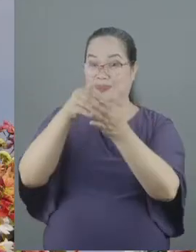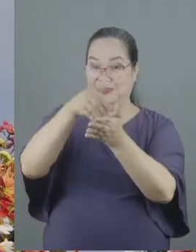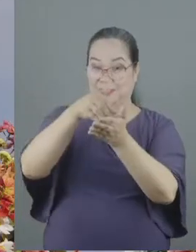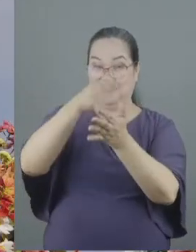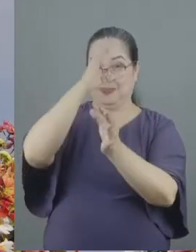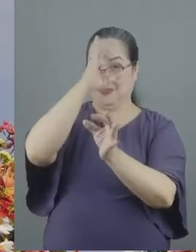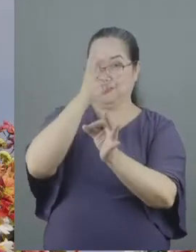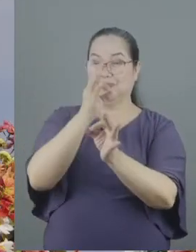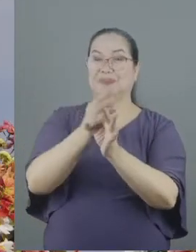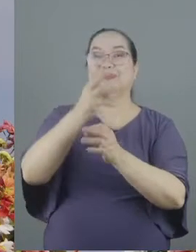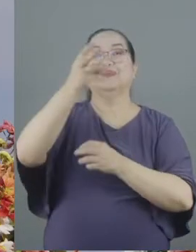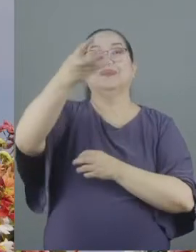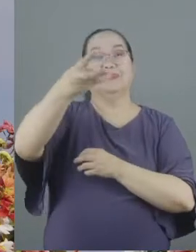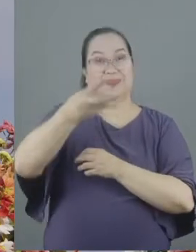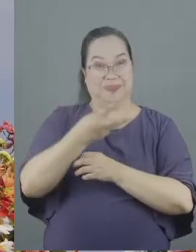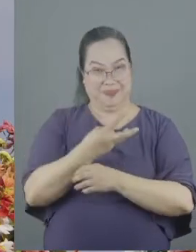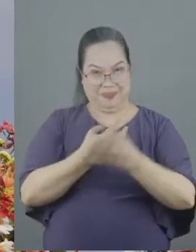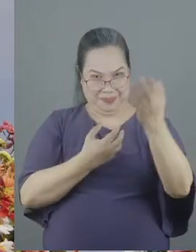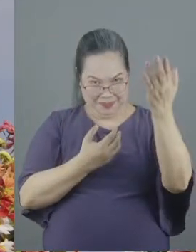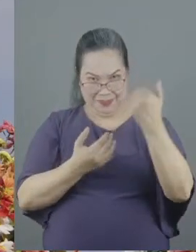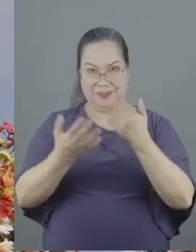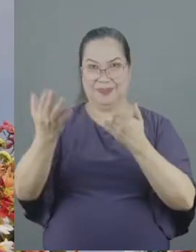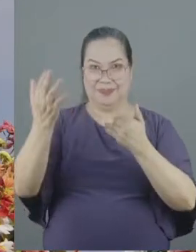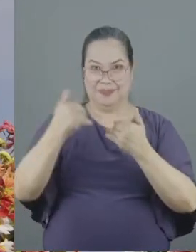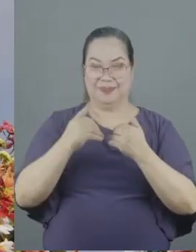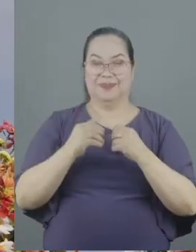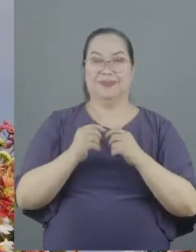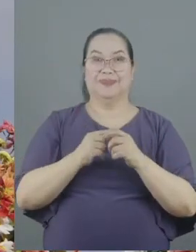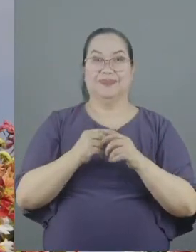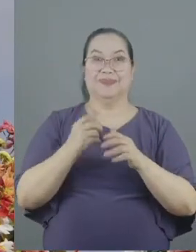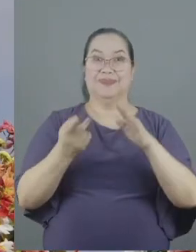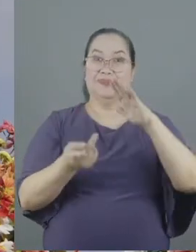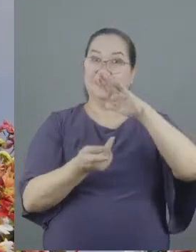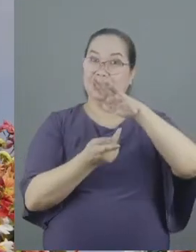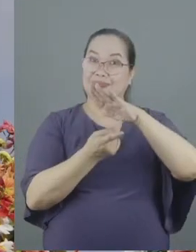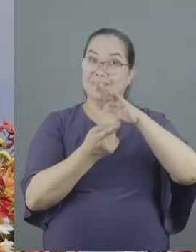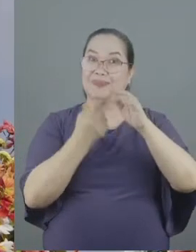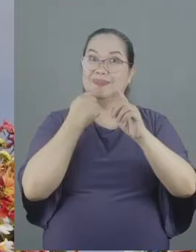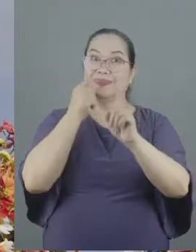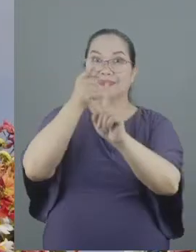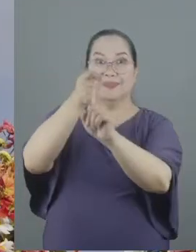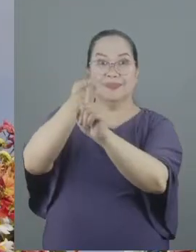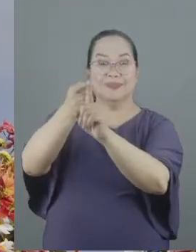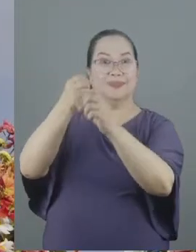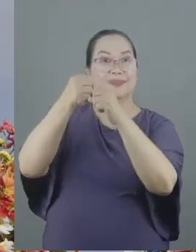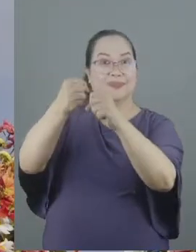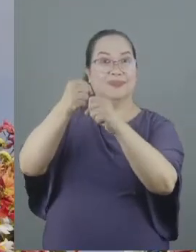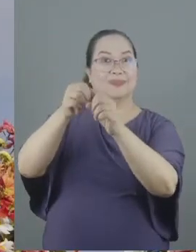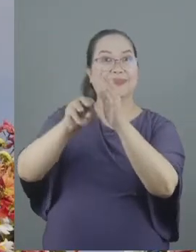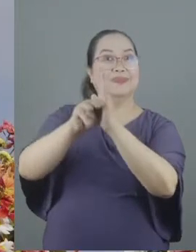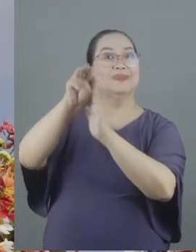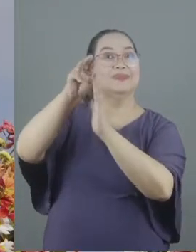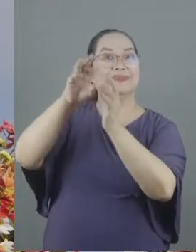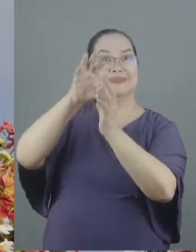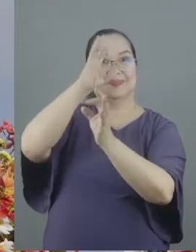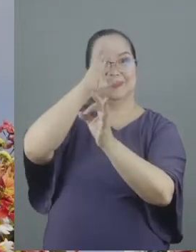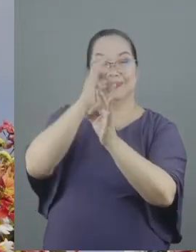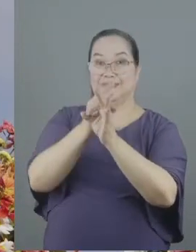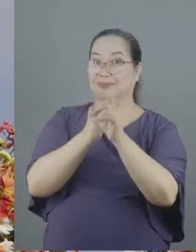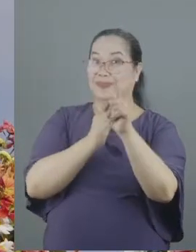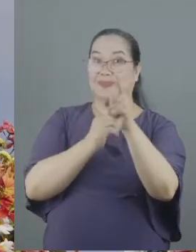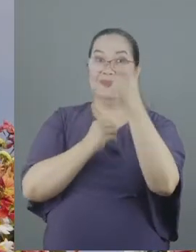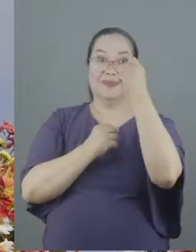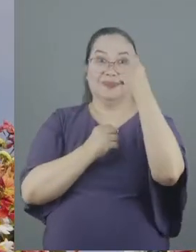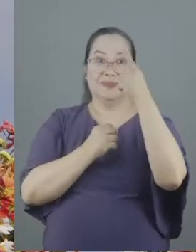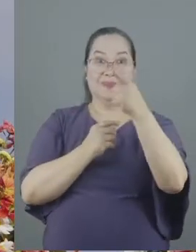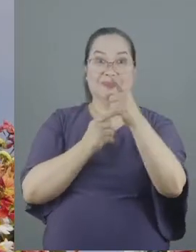welcome him Paul was addressing the strong the mature in the faith if you understand that you